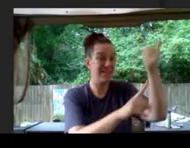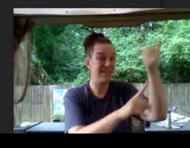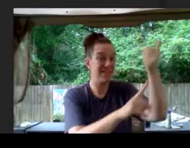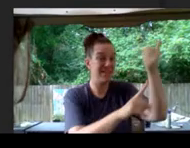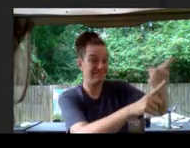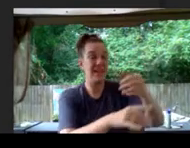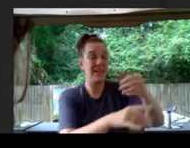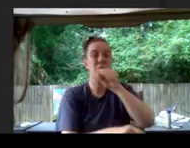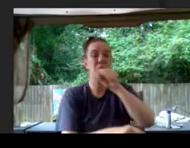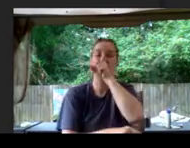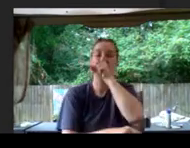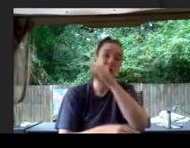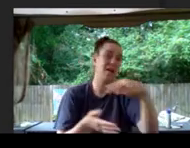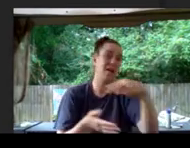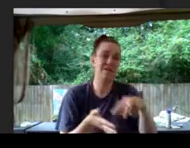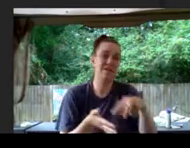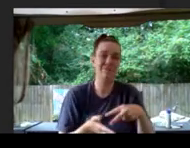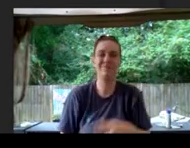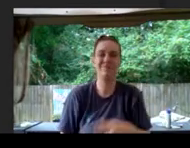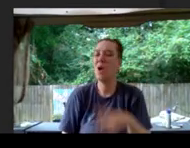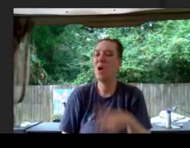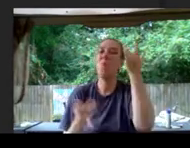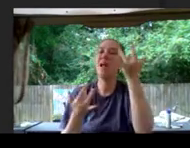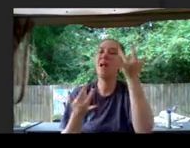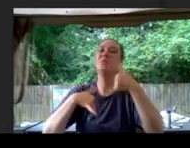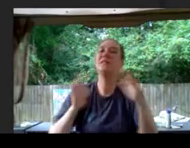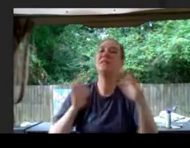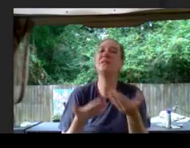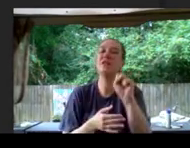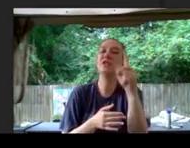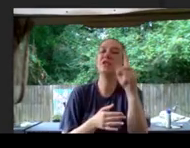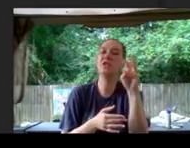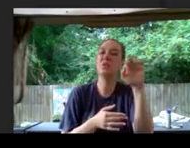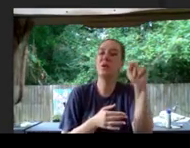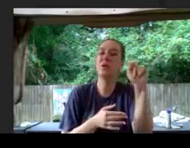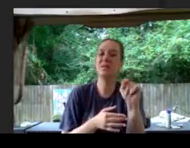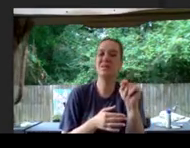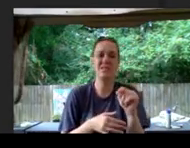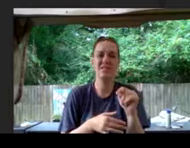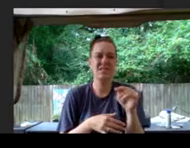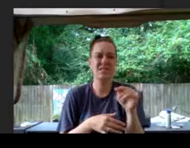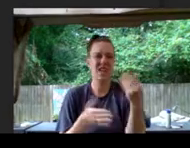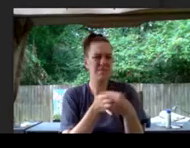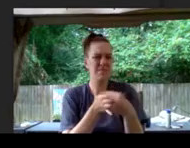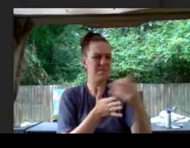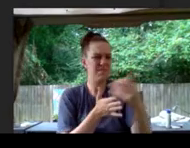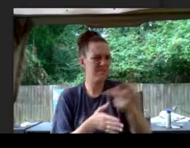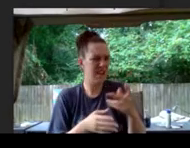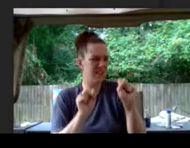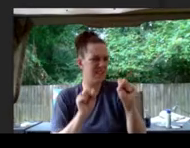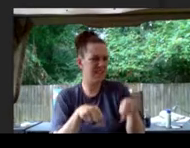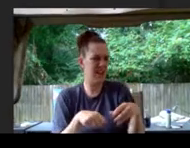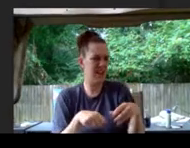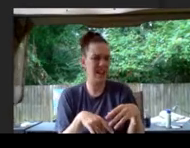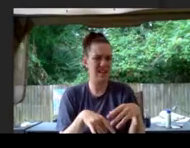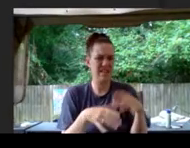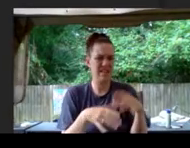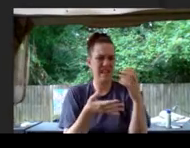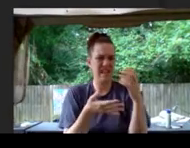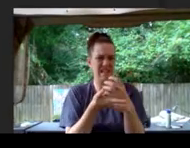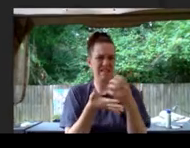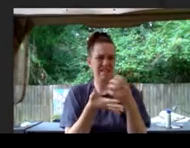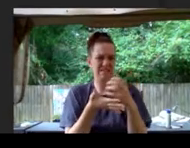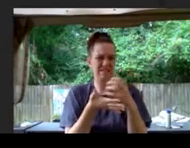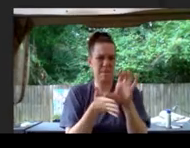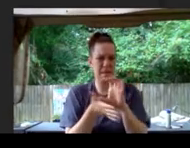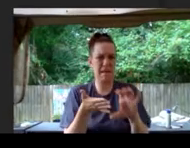Stuart? Can I get my money back? This cupcake is really dry. Hey, I made that cupcake, Miles